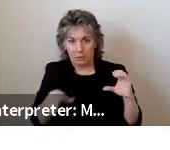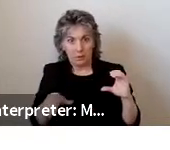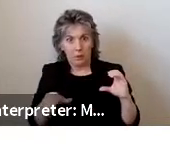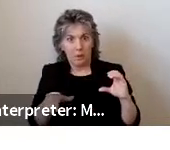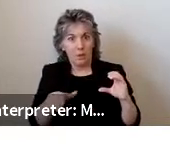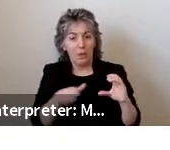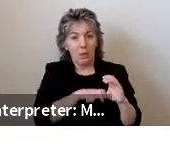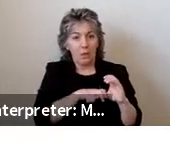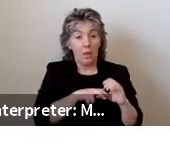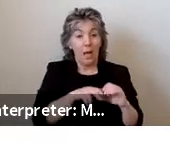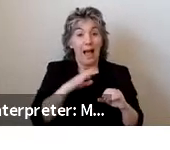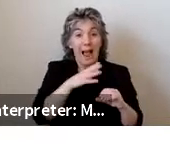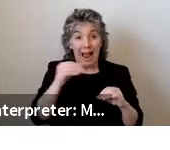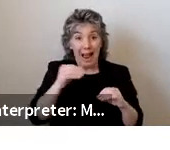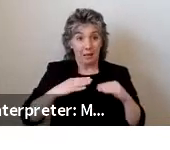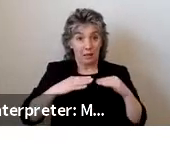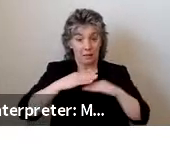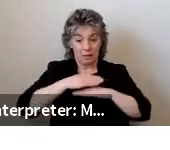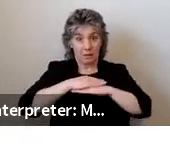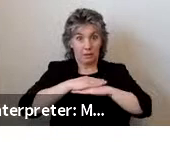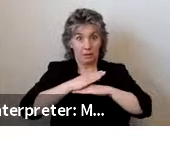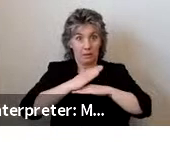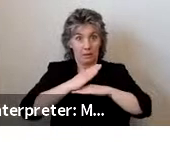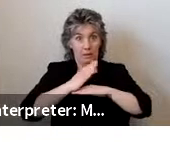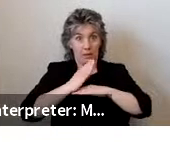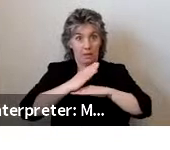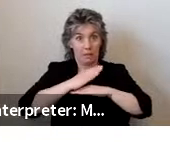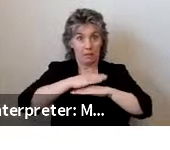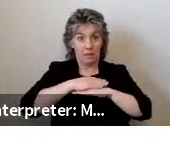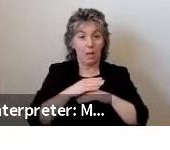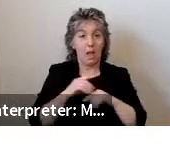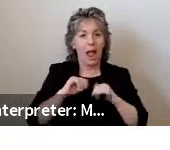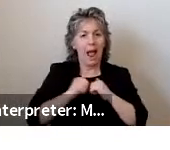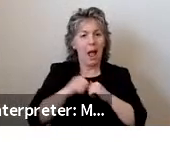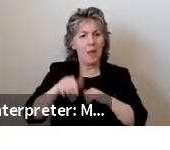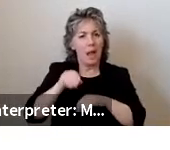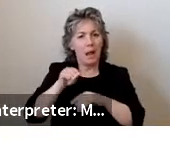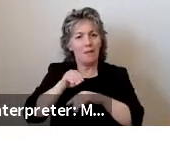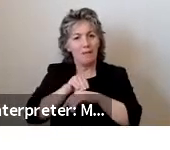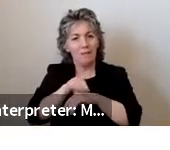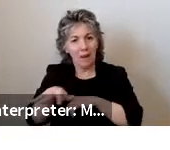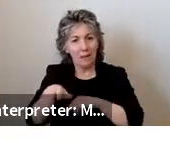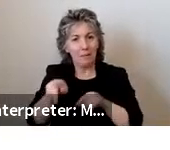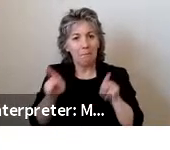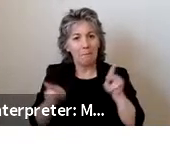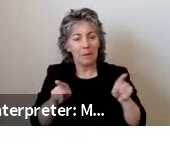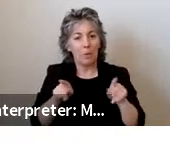-segment bus ramp differentially affect users of different types of mobility aids?